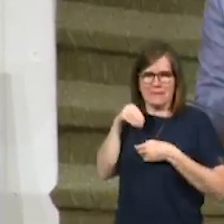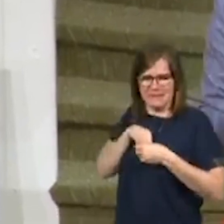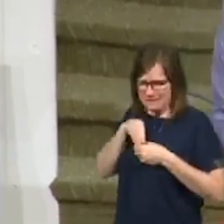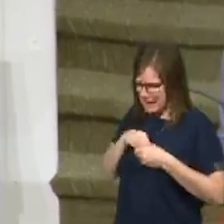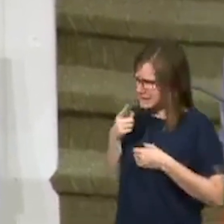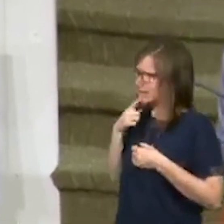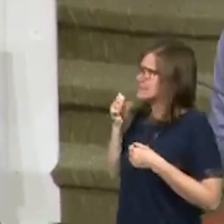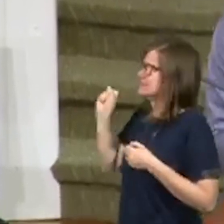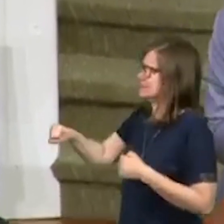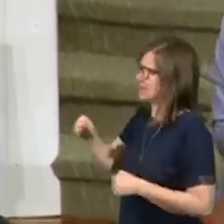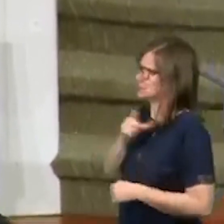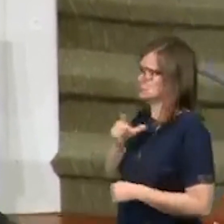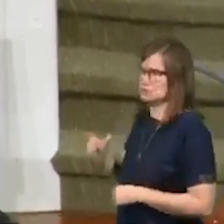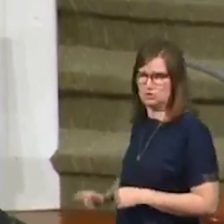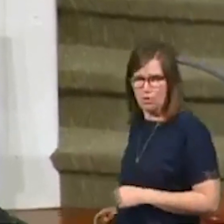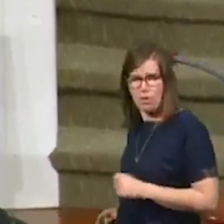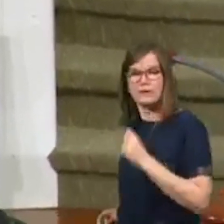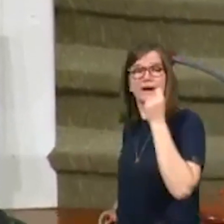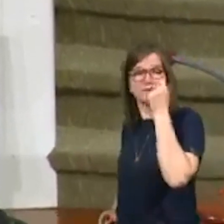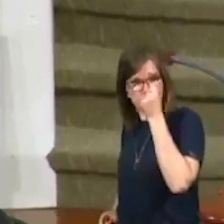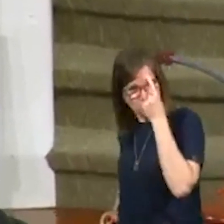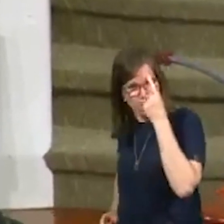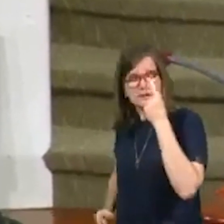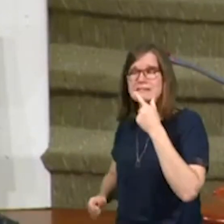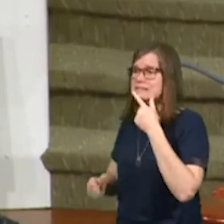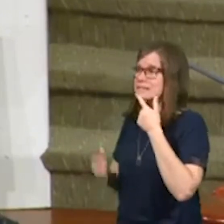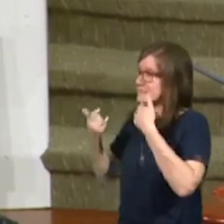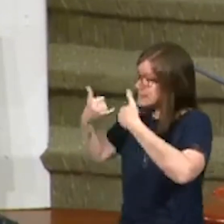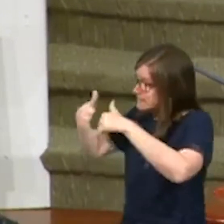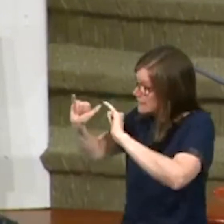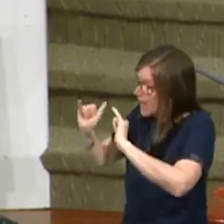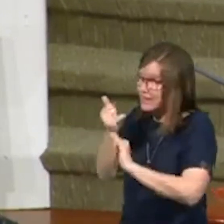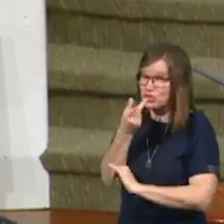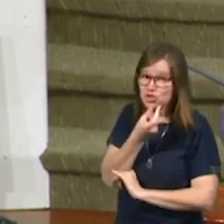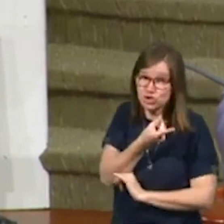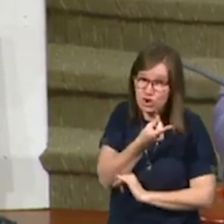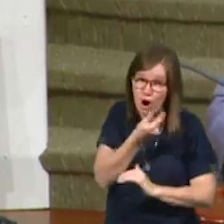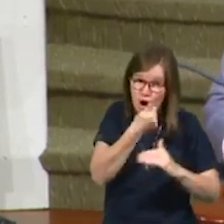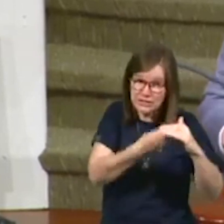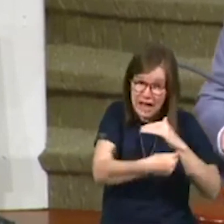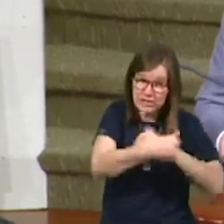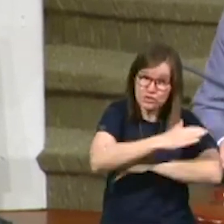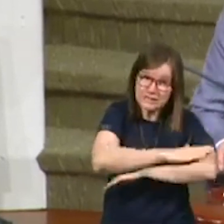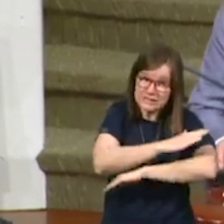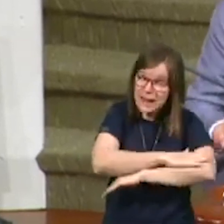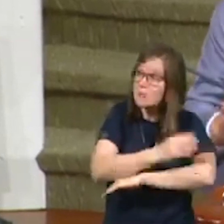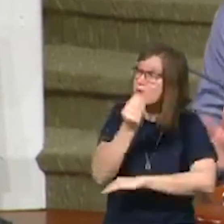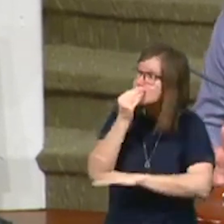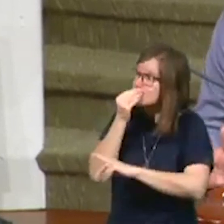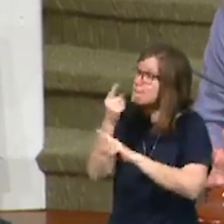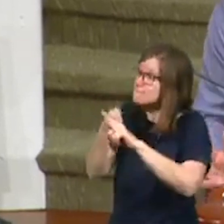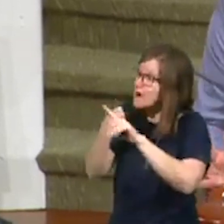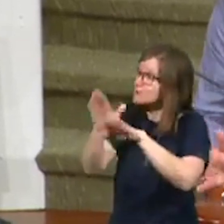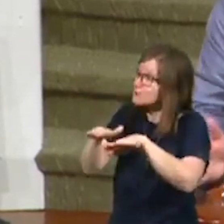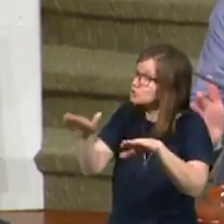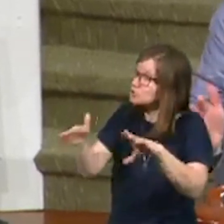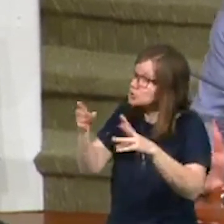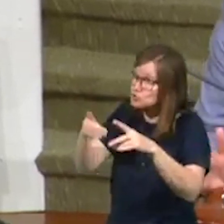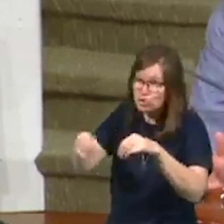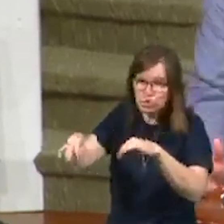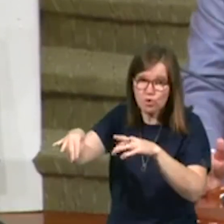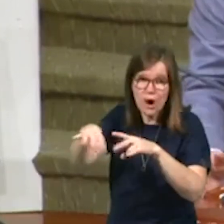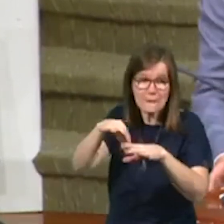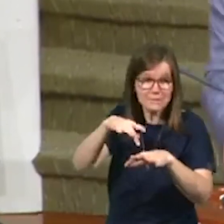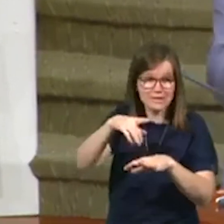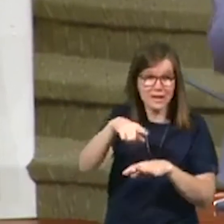said, yes, Lord. She understood. She said, yet the dogs under the table eat of the children's crumbs. And do you